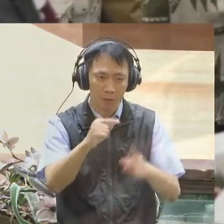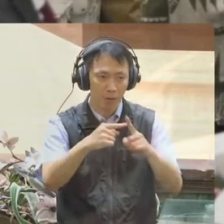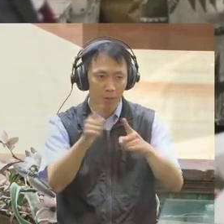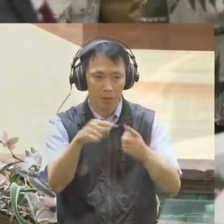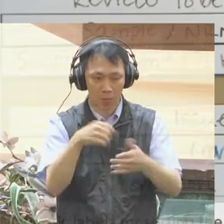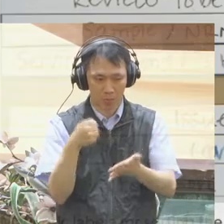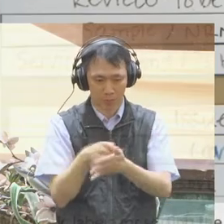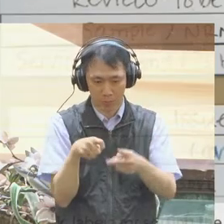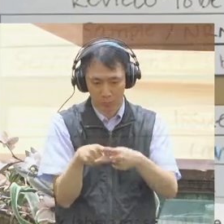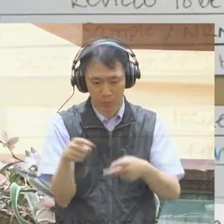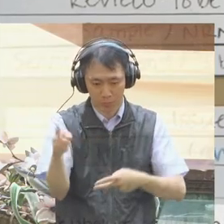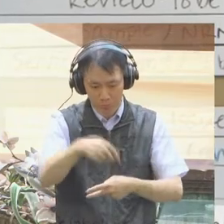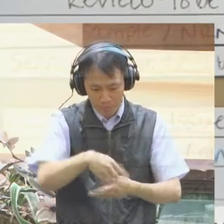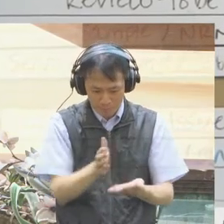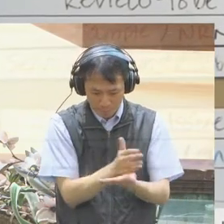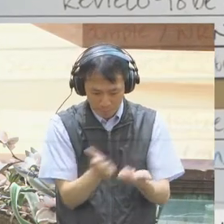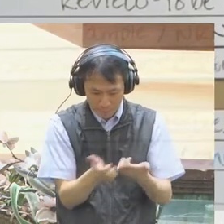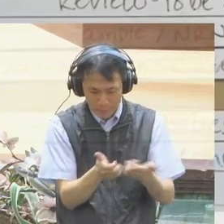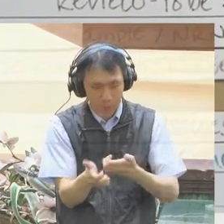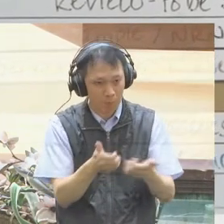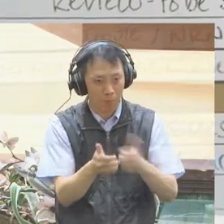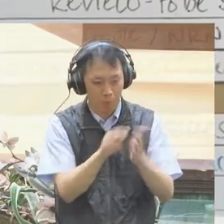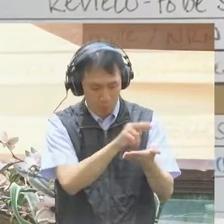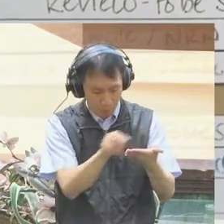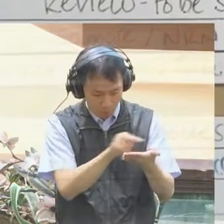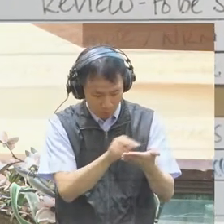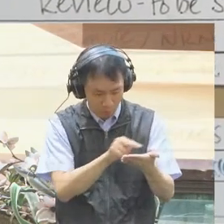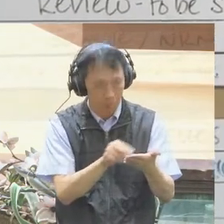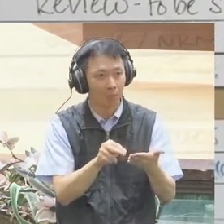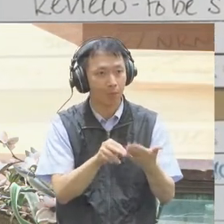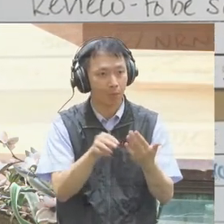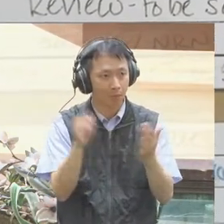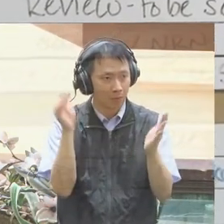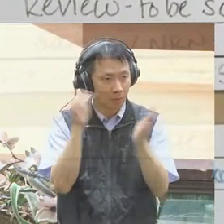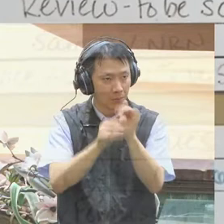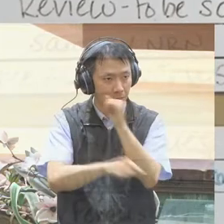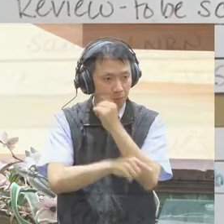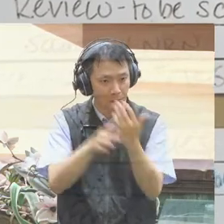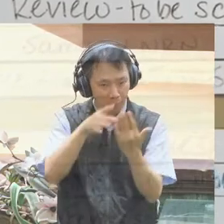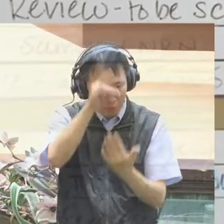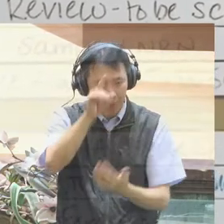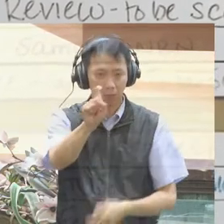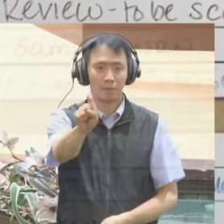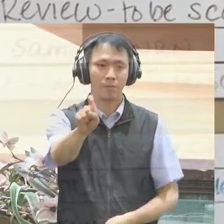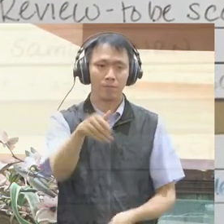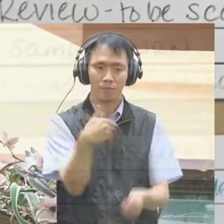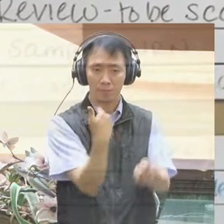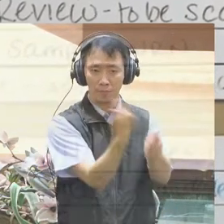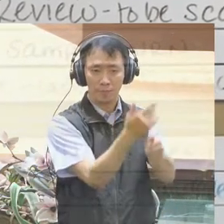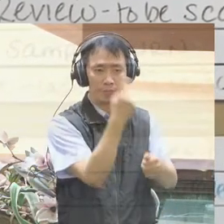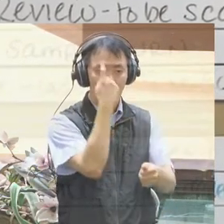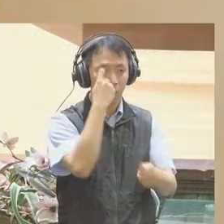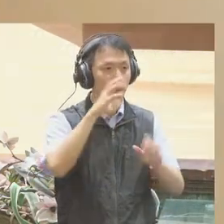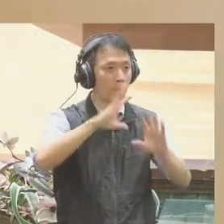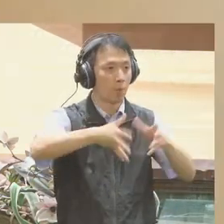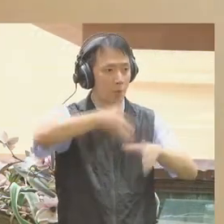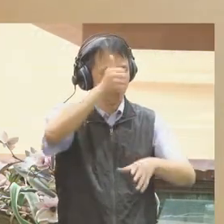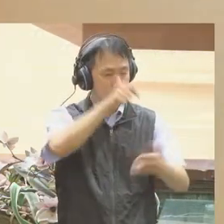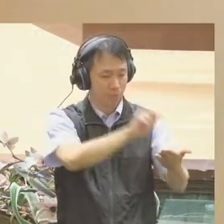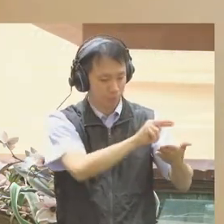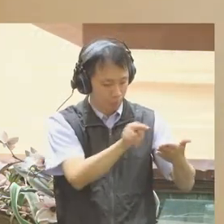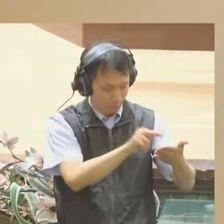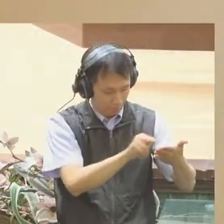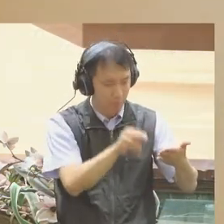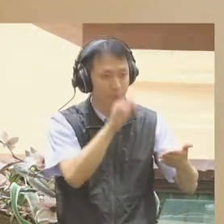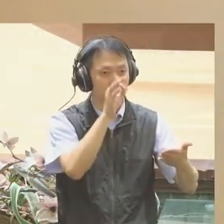who selected 10 letters for the president to read each day. The 10 letters were chosen as a best compromise, broadly